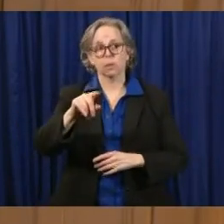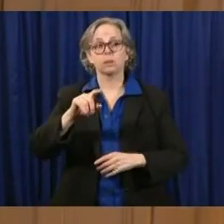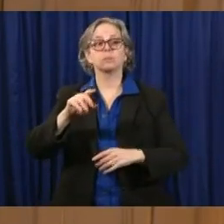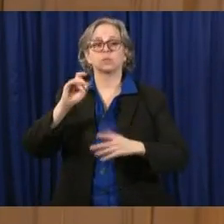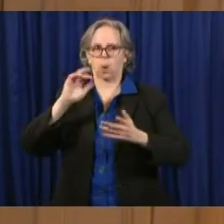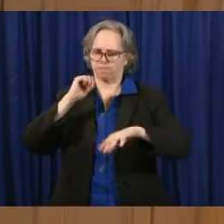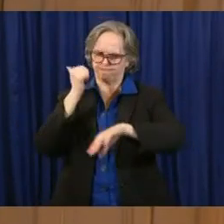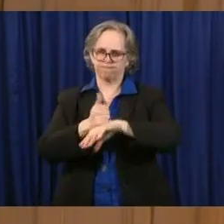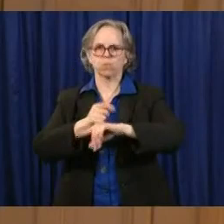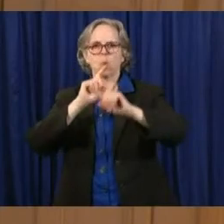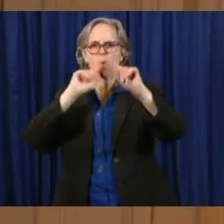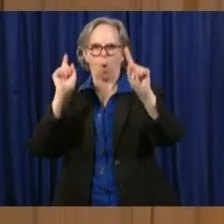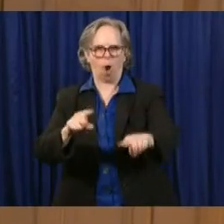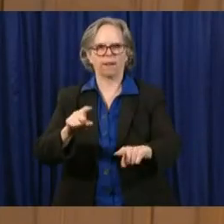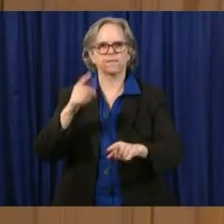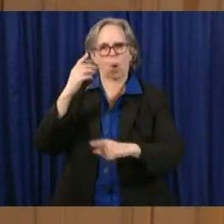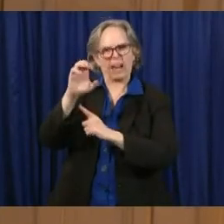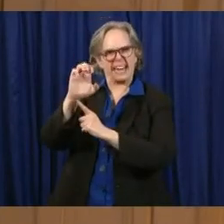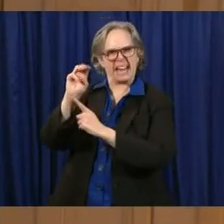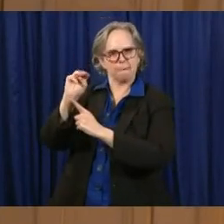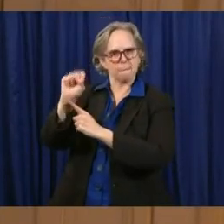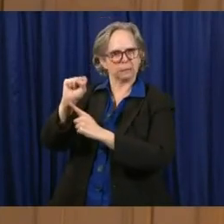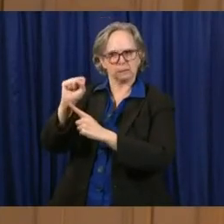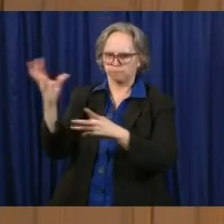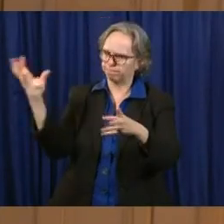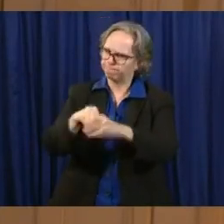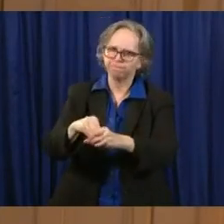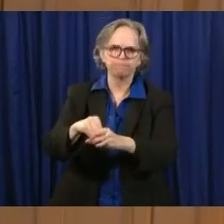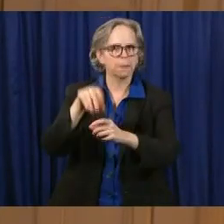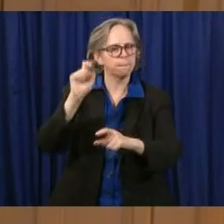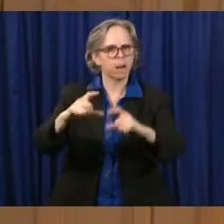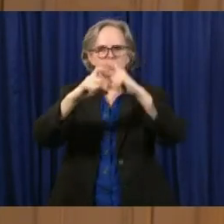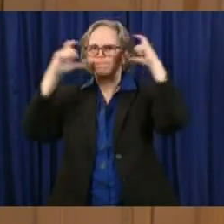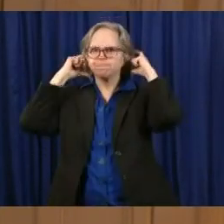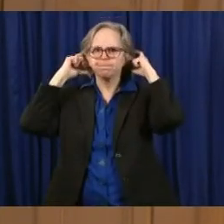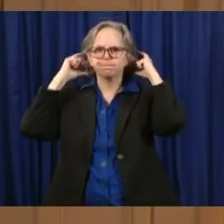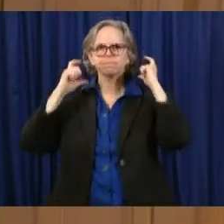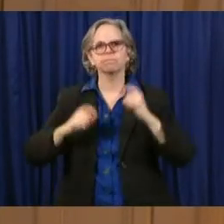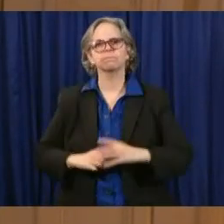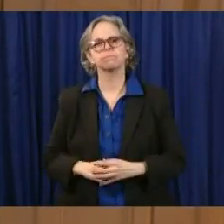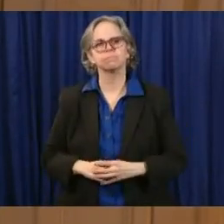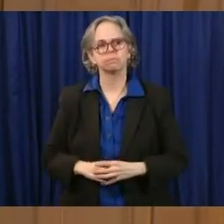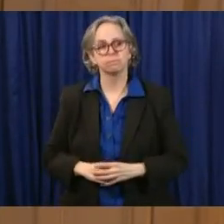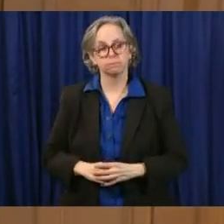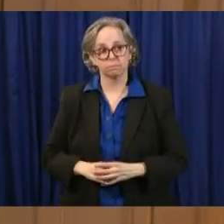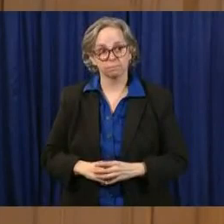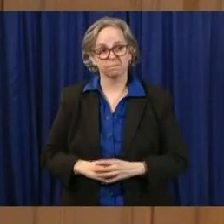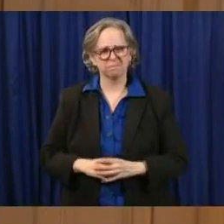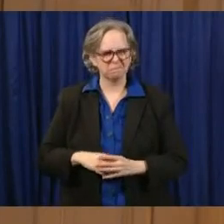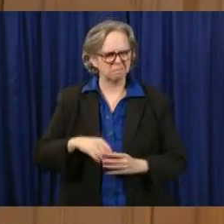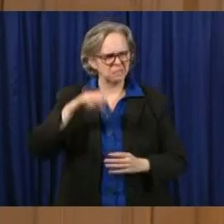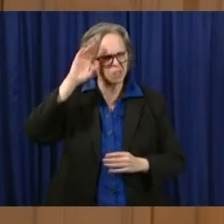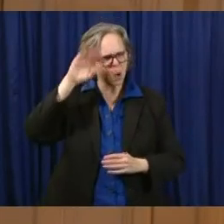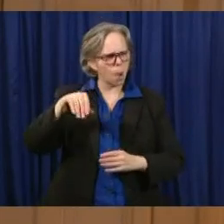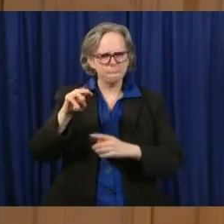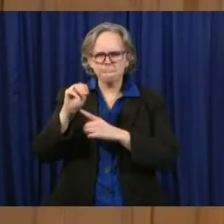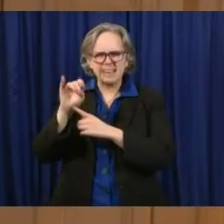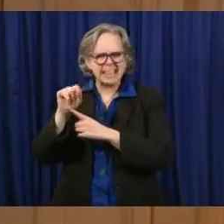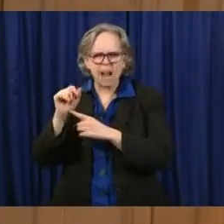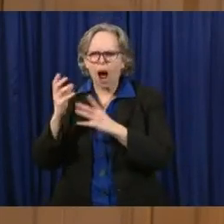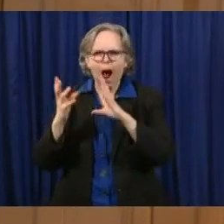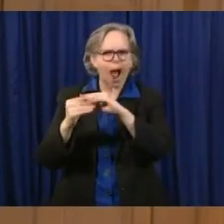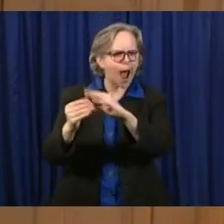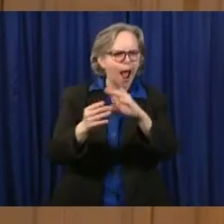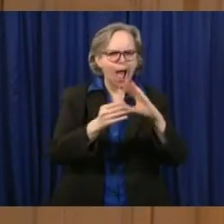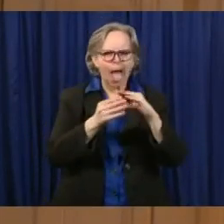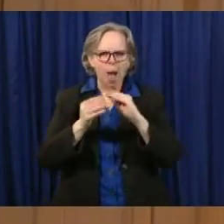Now, want to talk, we're going to be talking a lot more, but I know in the media, there's much discussion about the plans. We're making a plan here